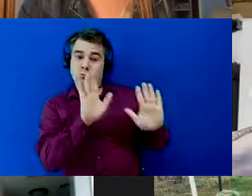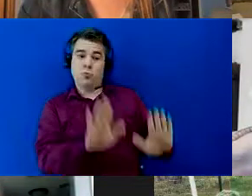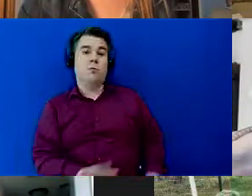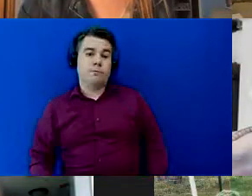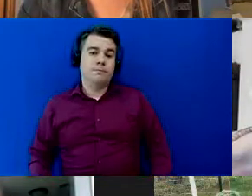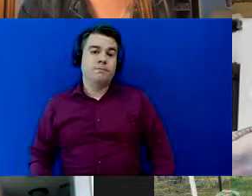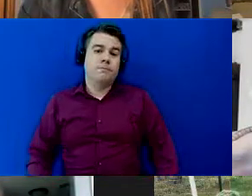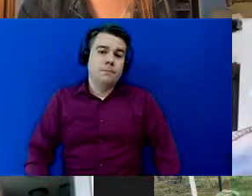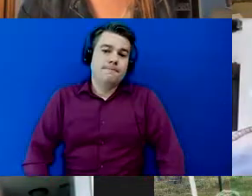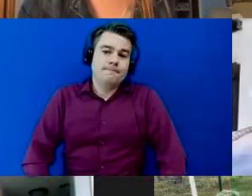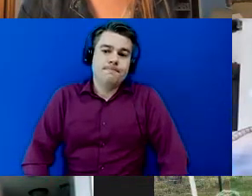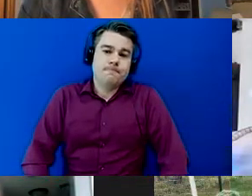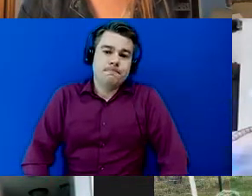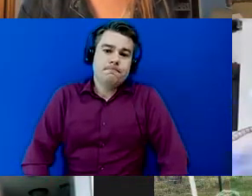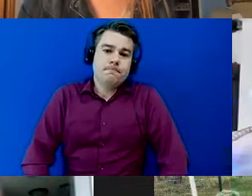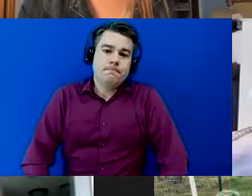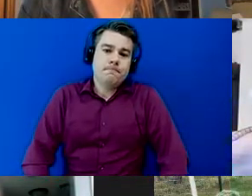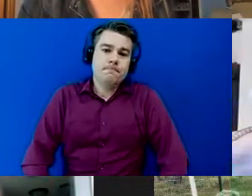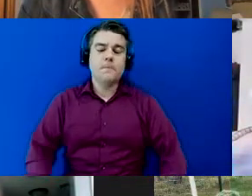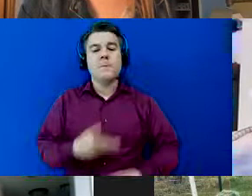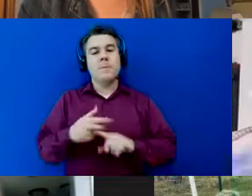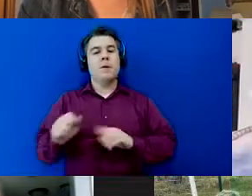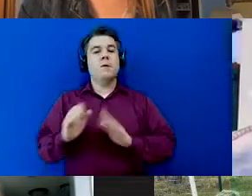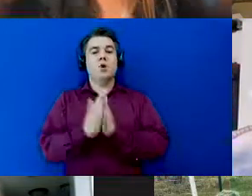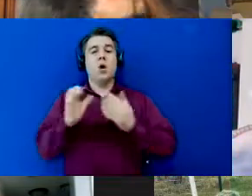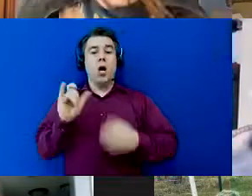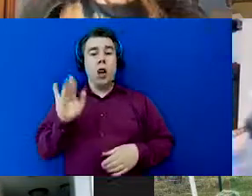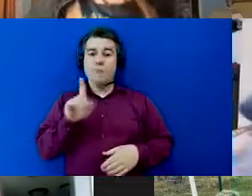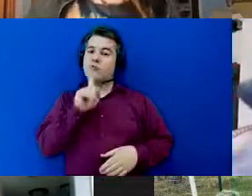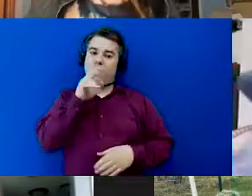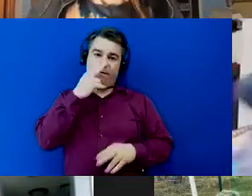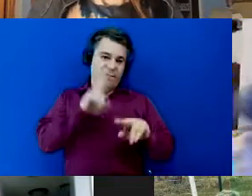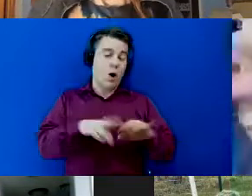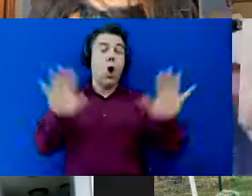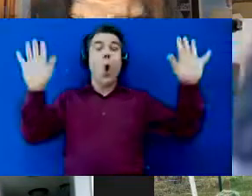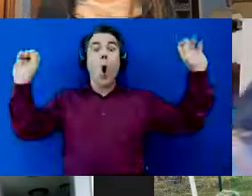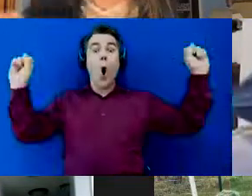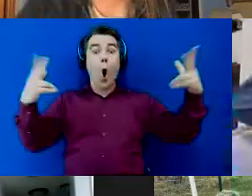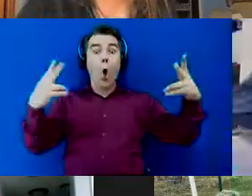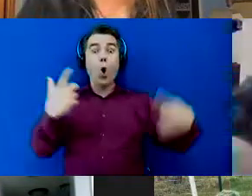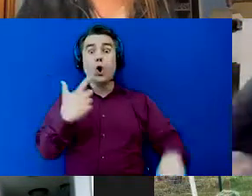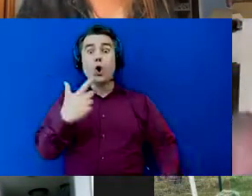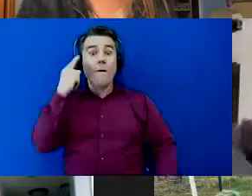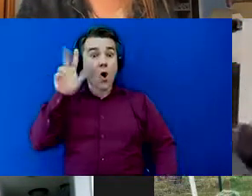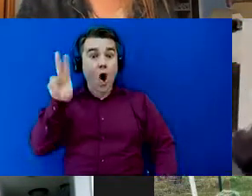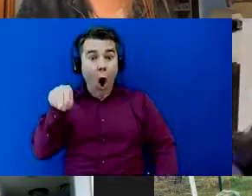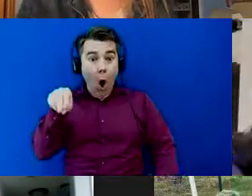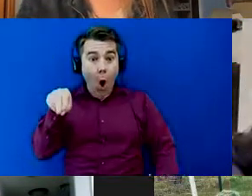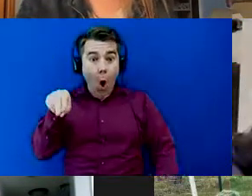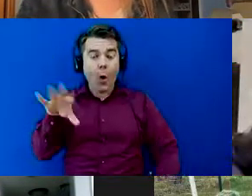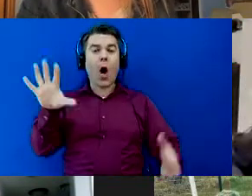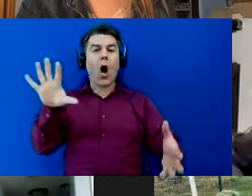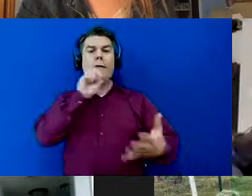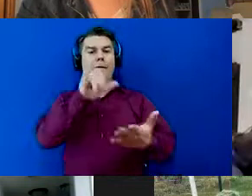awesome awesome plexus book club has been super fun oh go for no i love that book